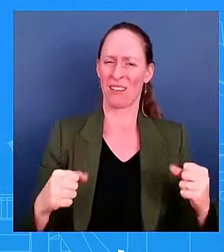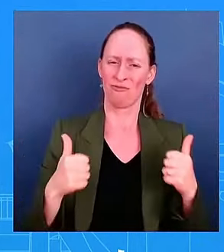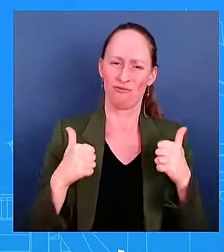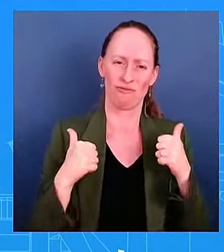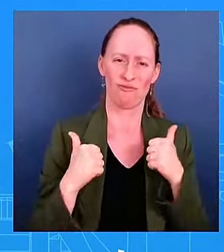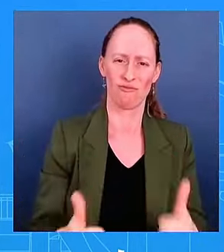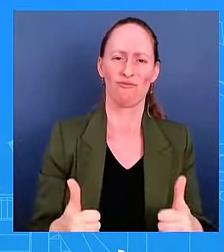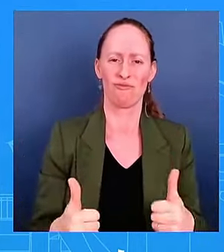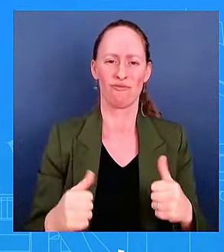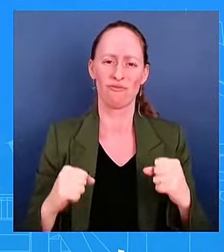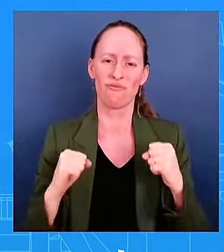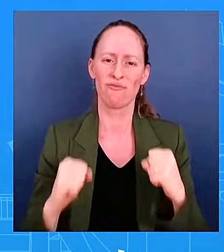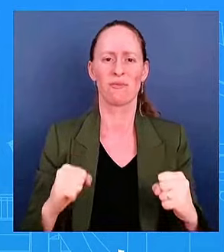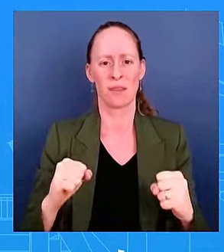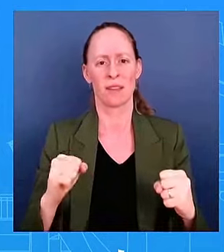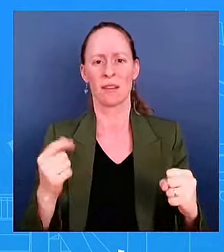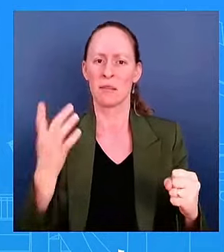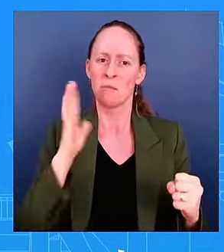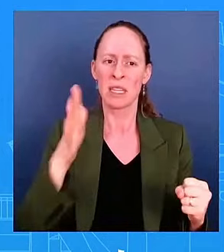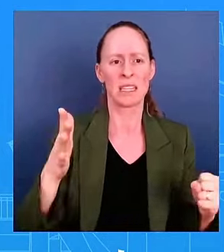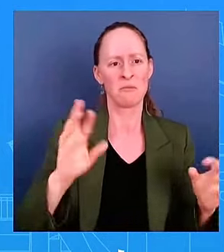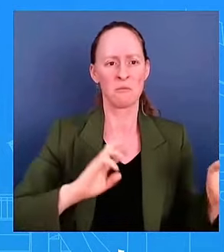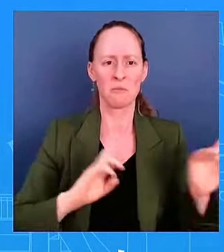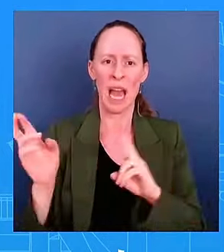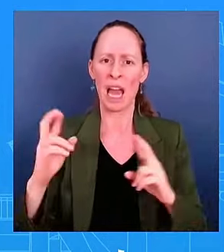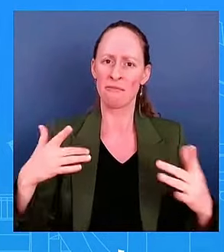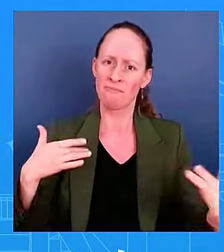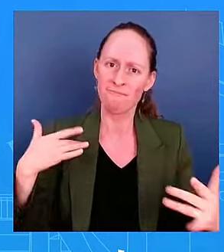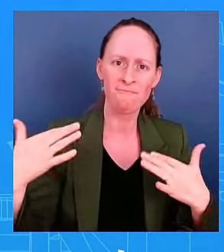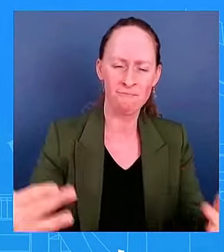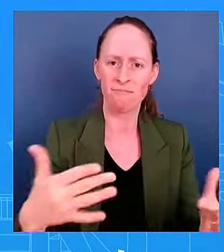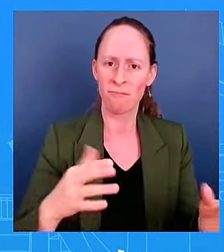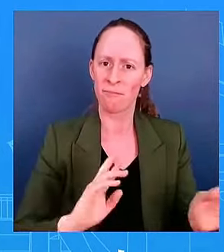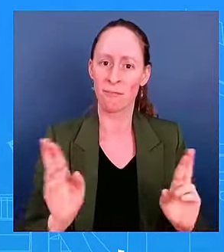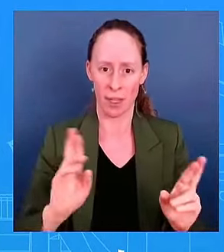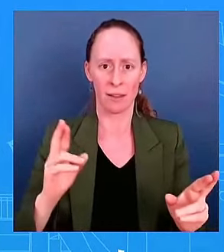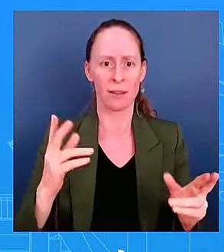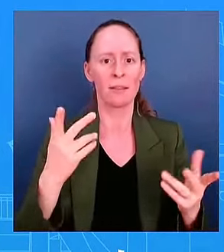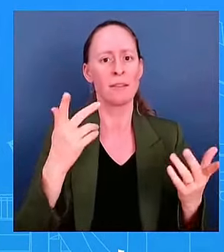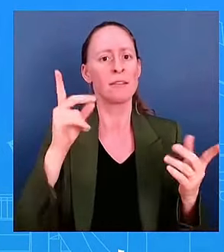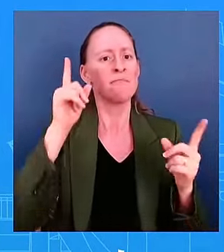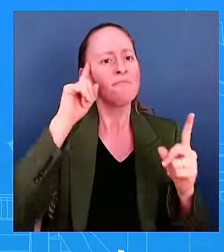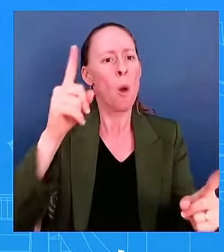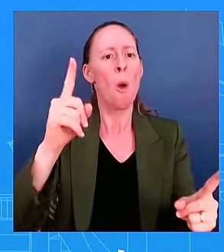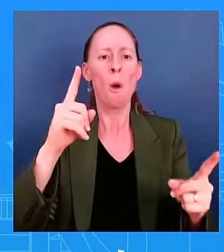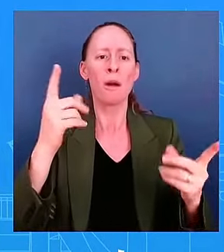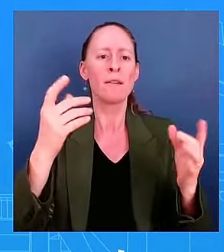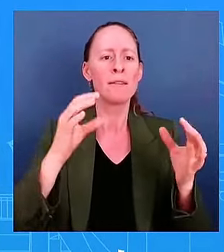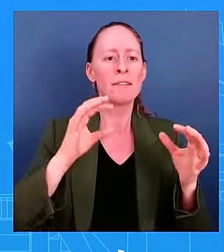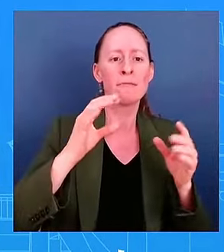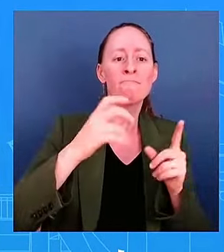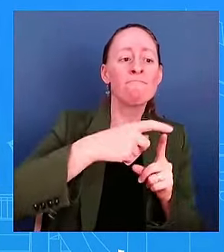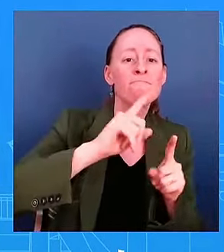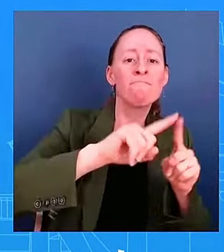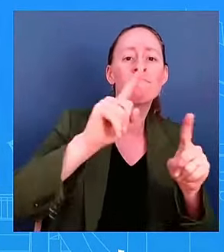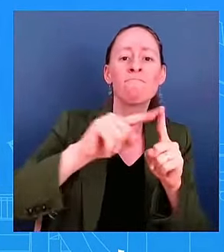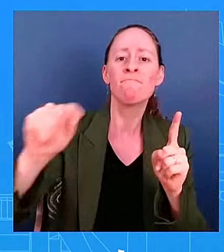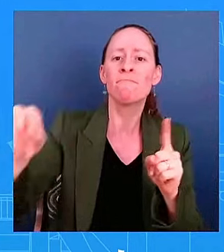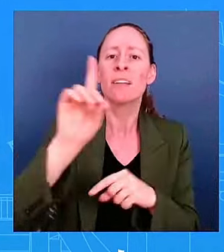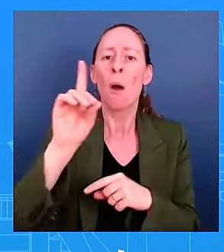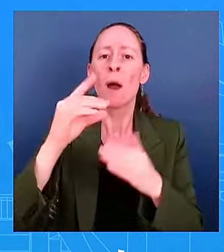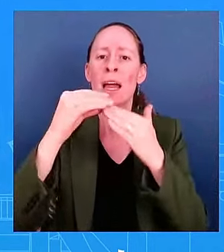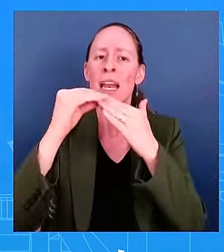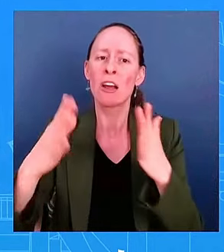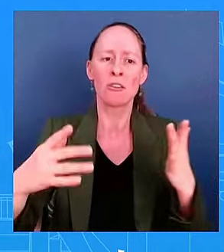generation of democratic leaders. Does he still believe that? Yes. I mean, I think his statement stands. I mean, one of the reasons